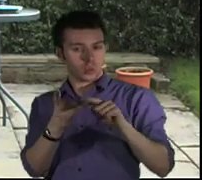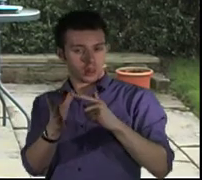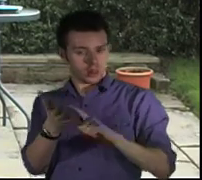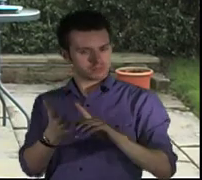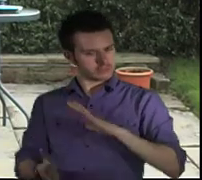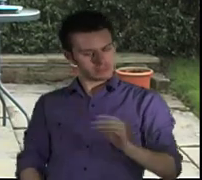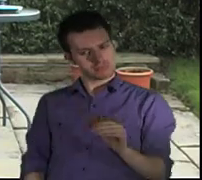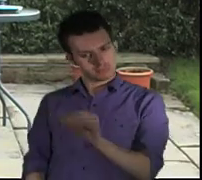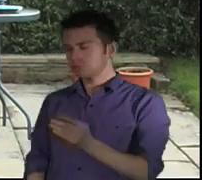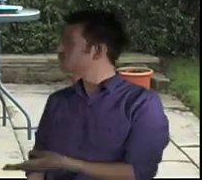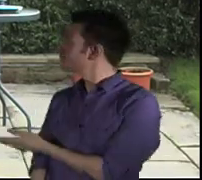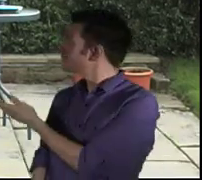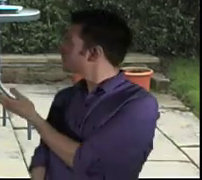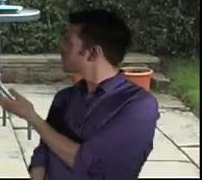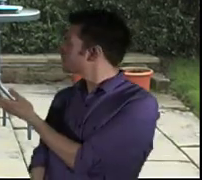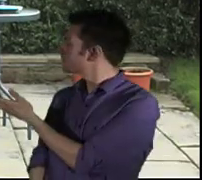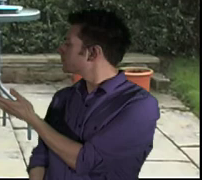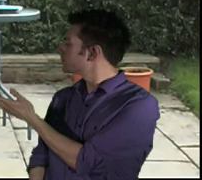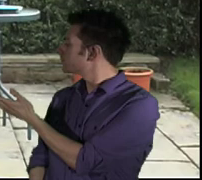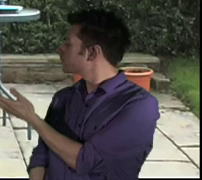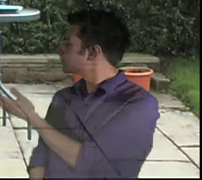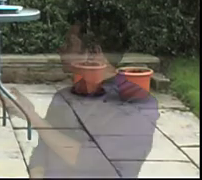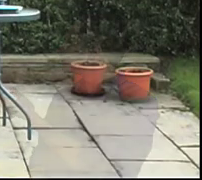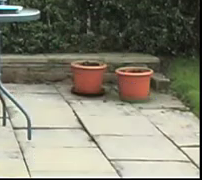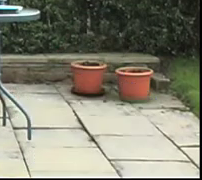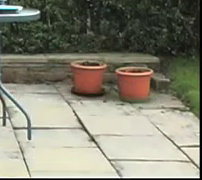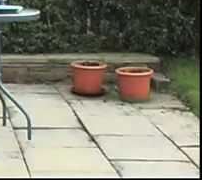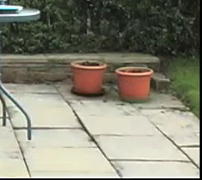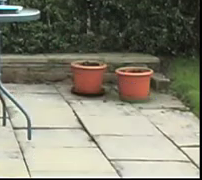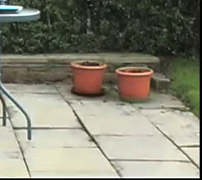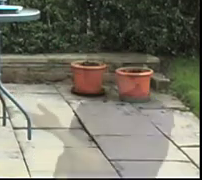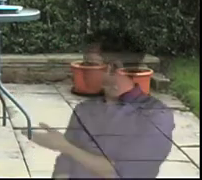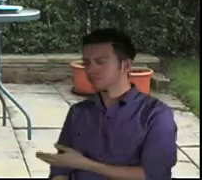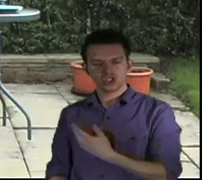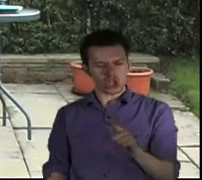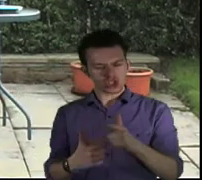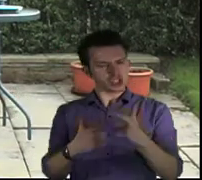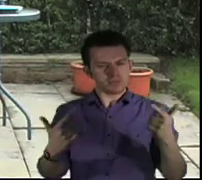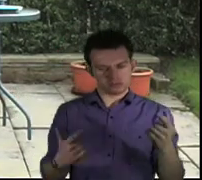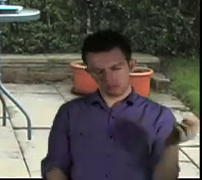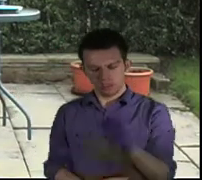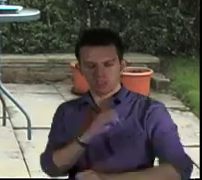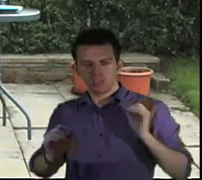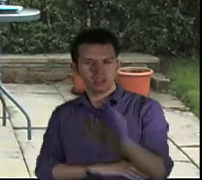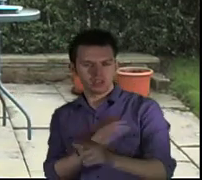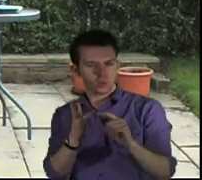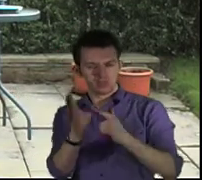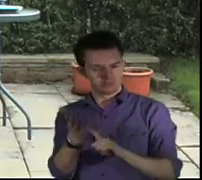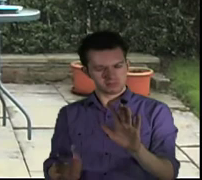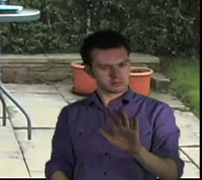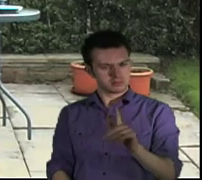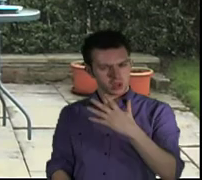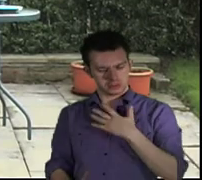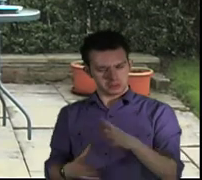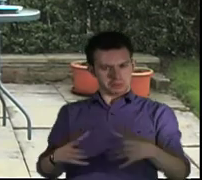enjoy the barbecue safely. Otherwise all sorts of problems could occur. Now that you have your barbecue somewhere safe, you